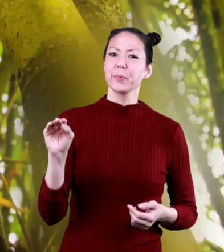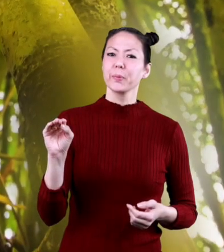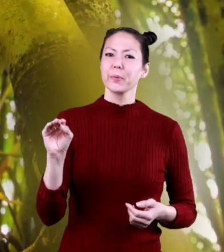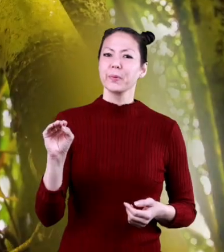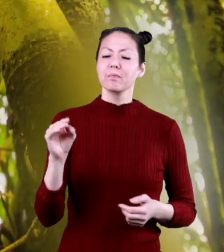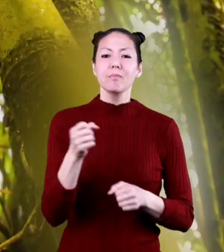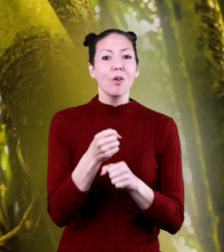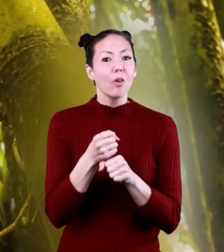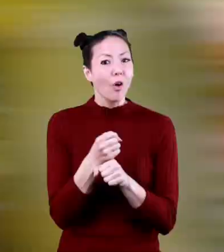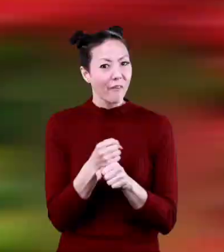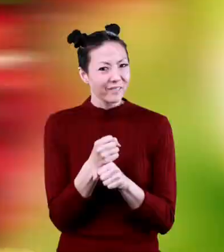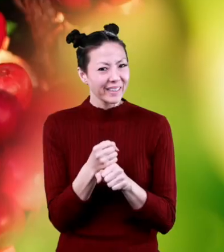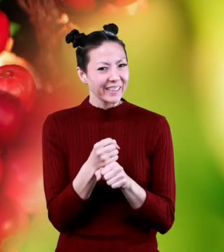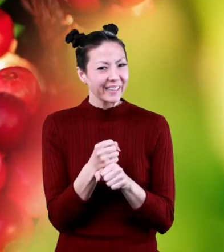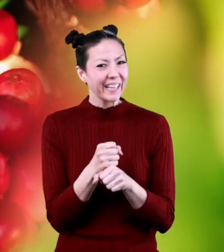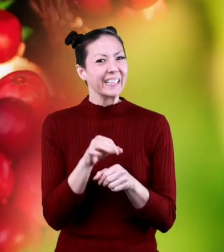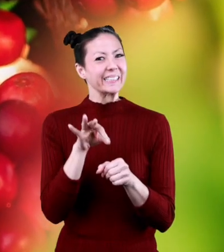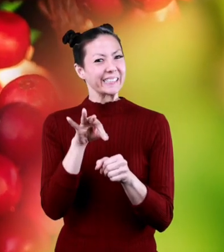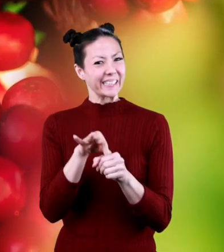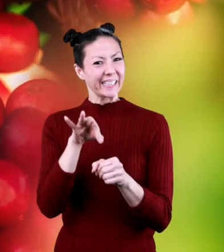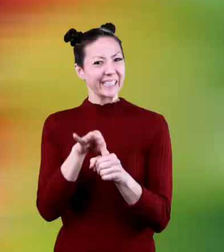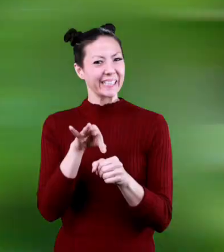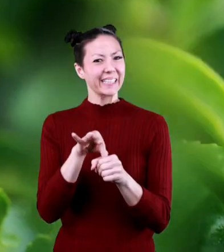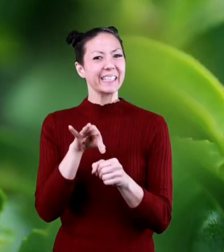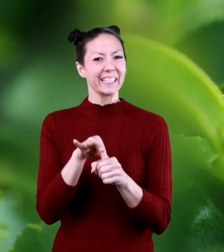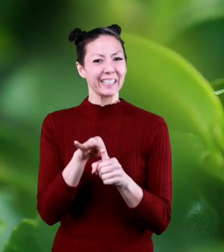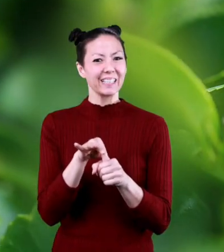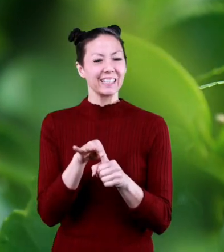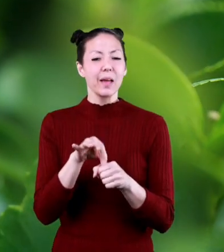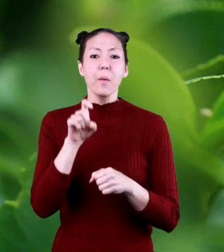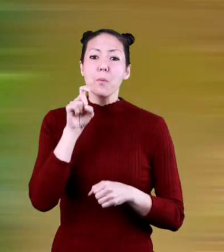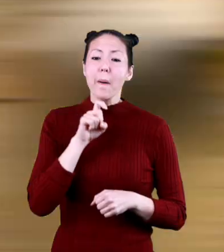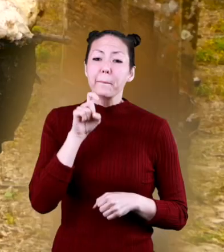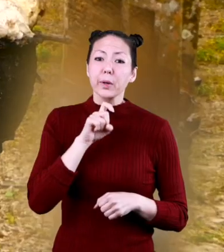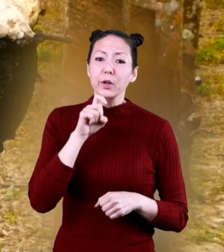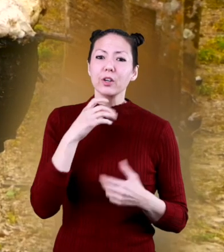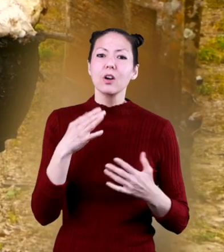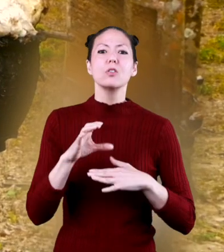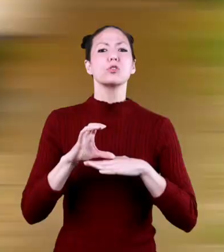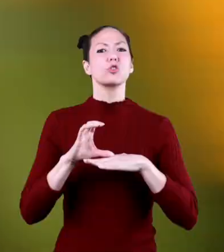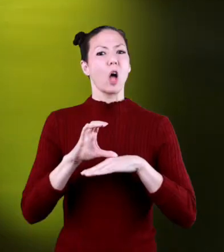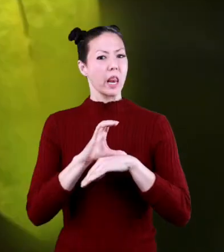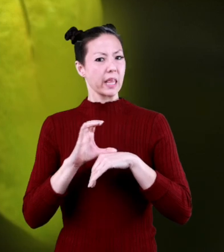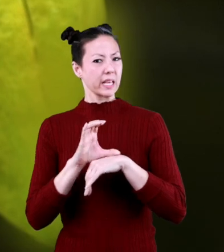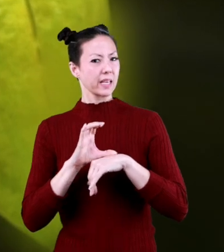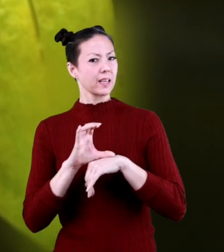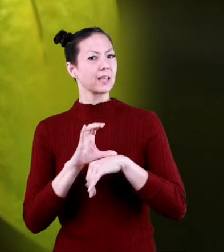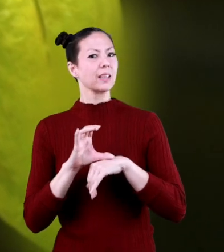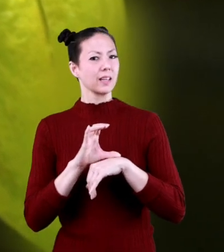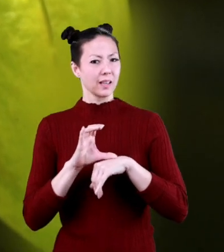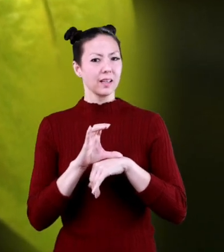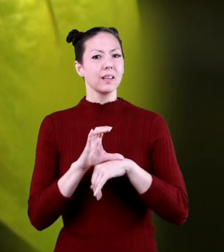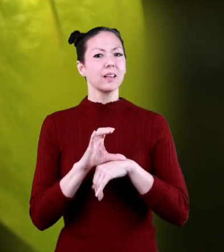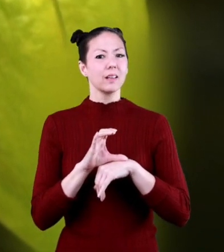bamboo, coffee, tea, rubber, and chocolate.